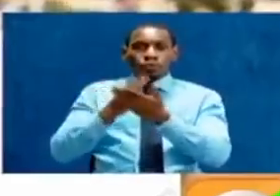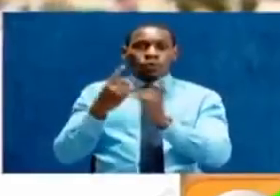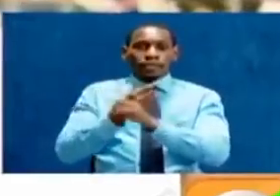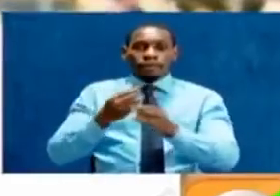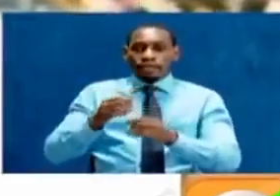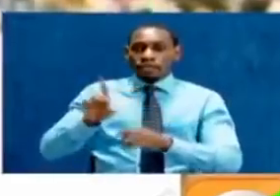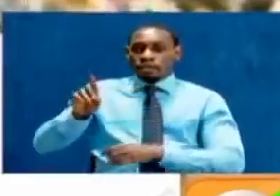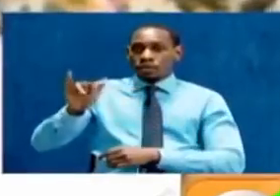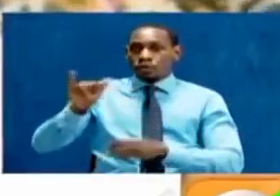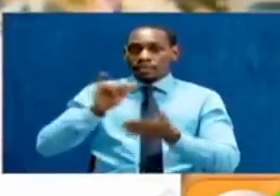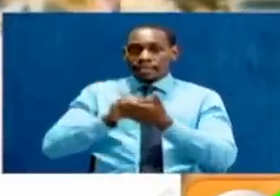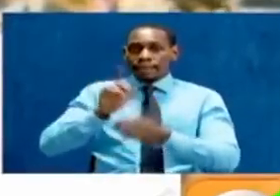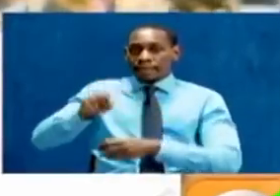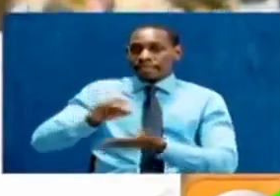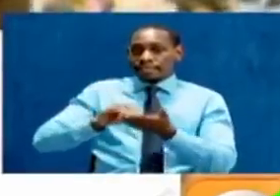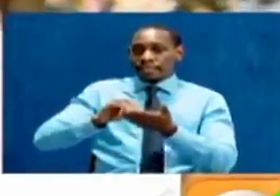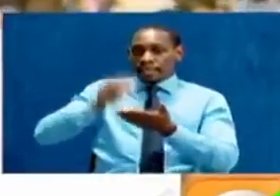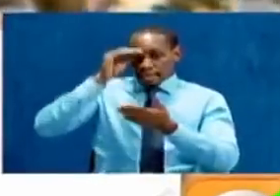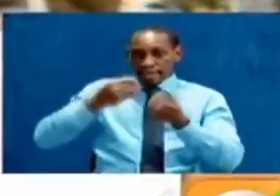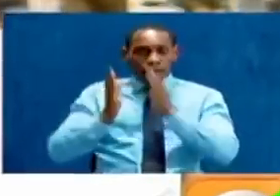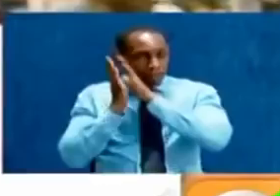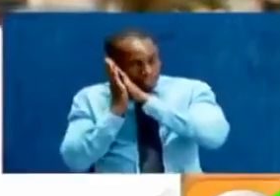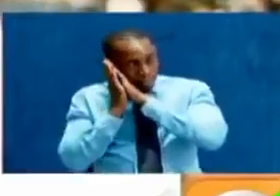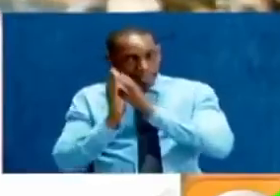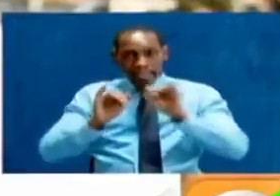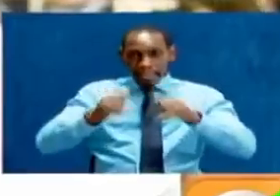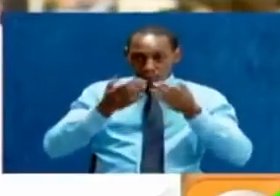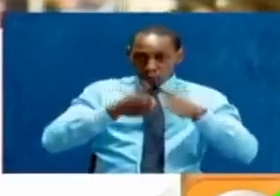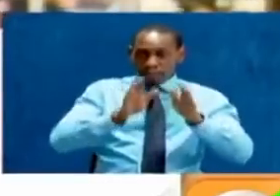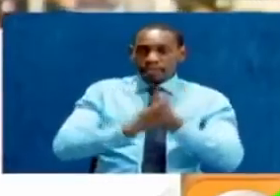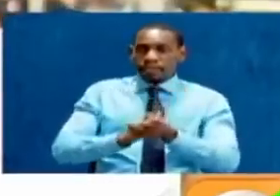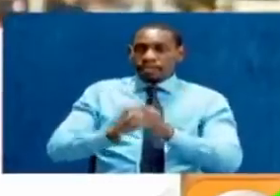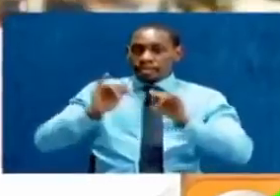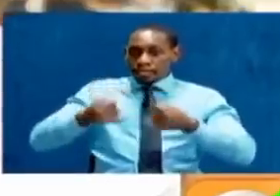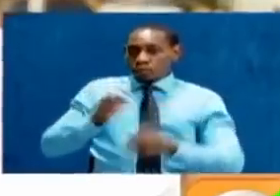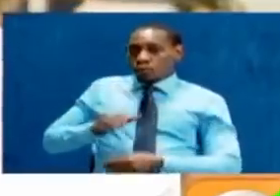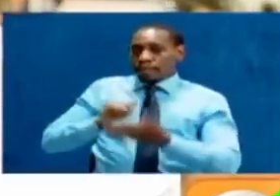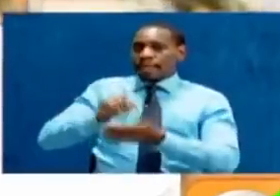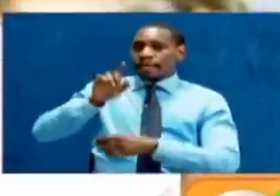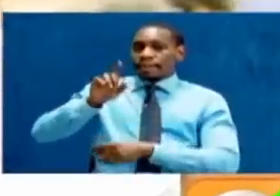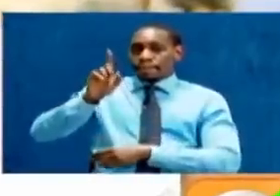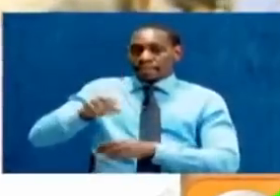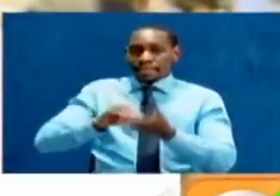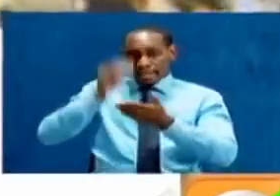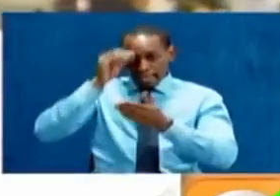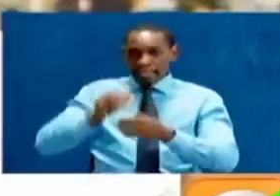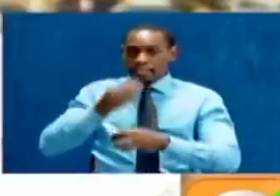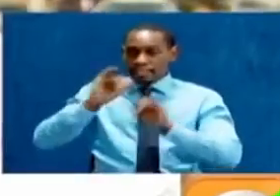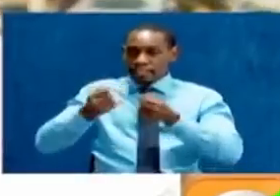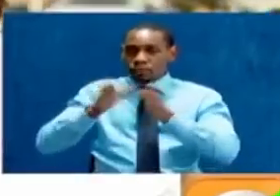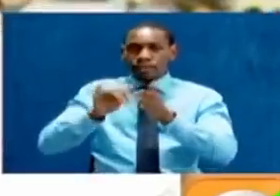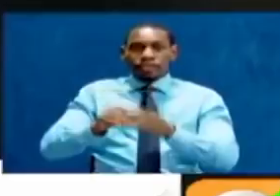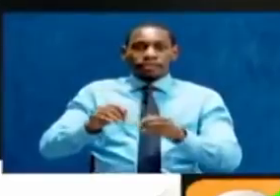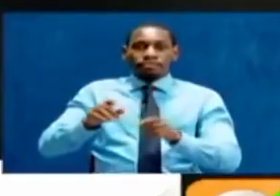A new dotty that will have to learn how to sleep in new ways. A new dotty that will learn how to eat in new ways, because